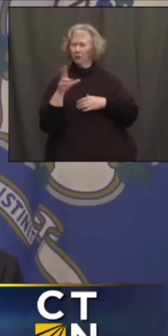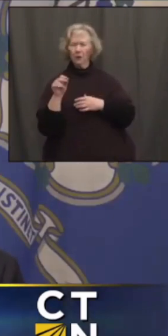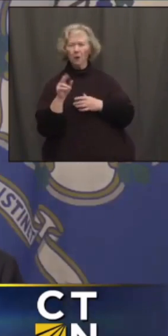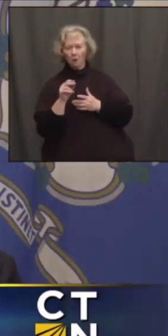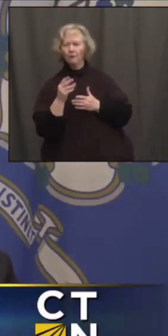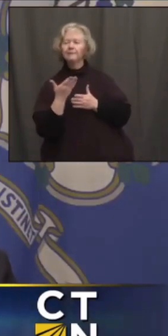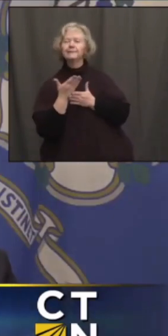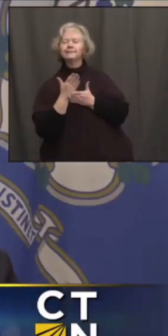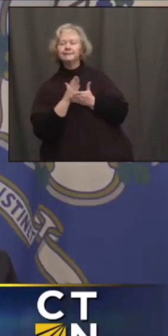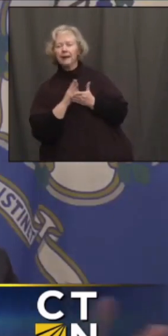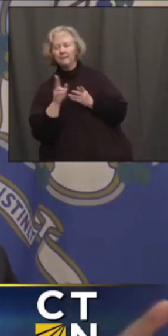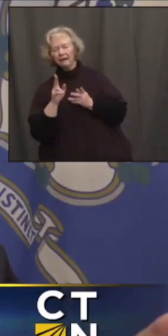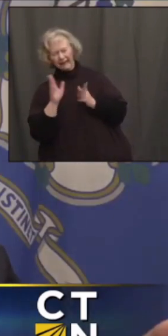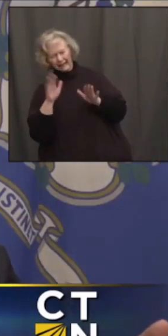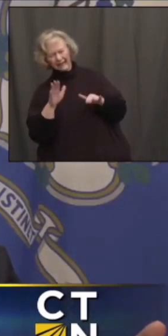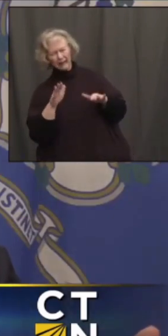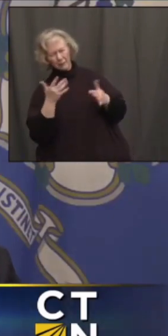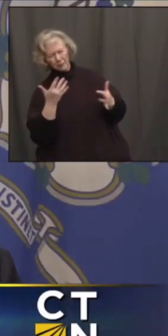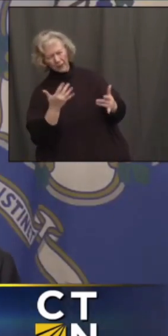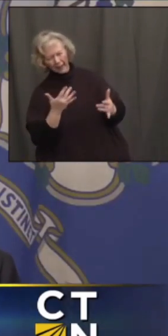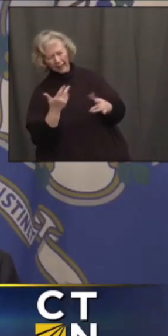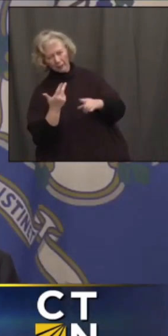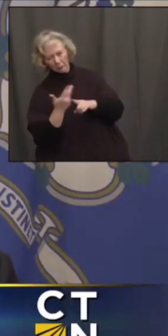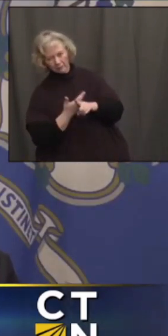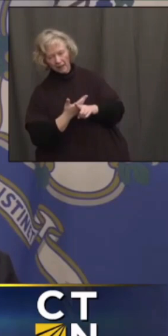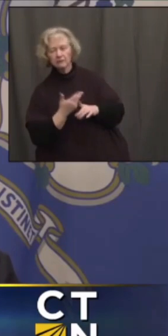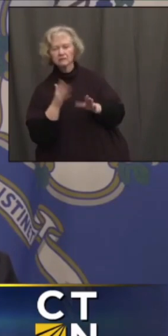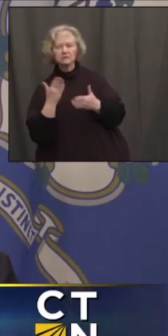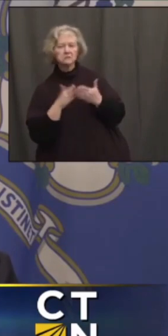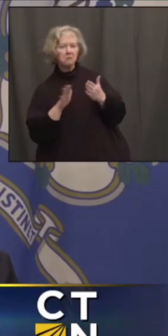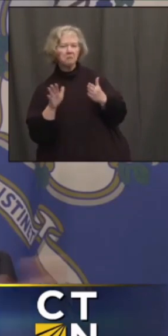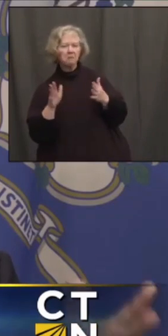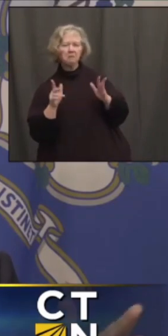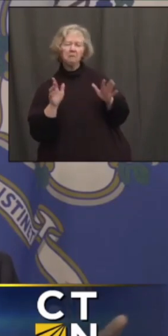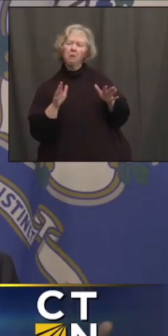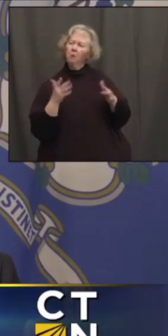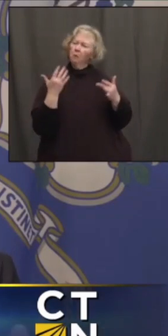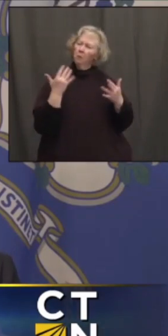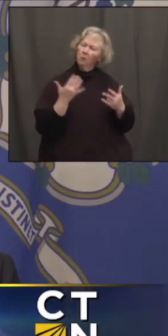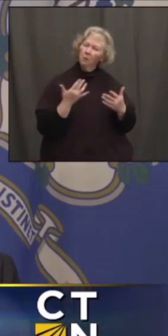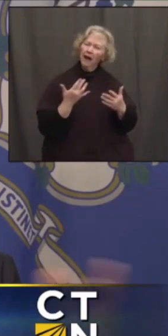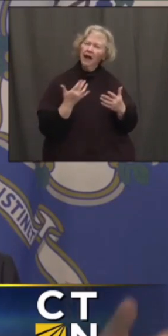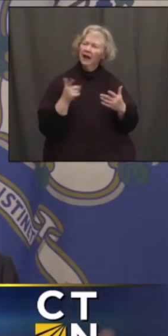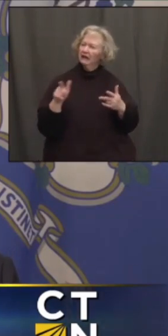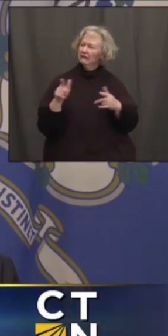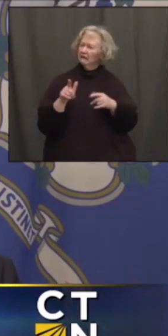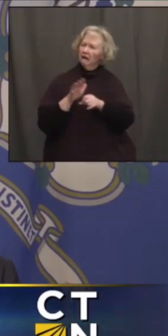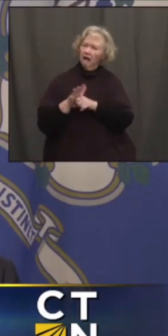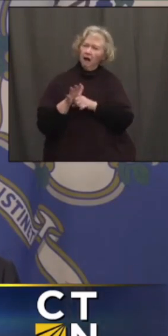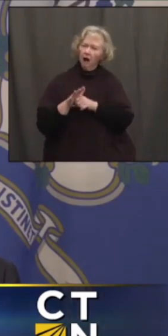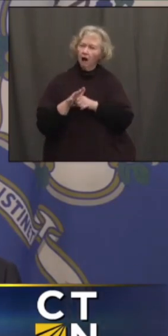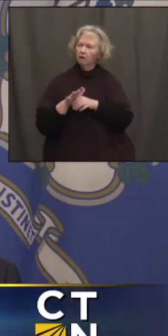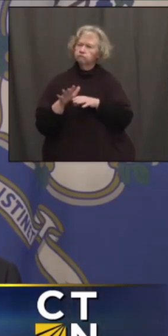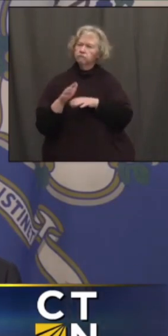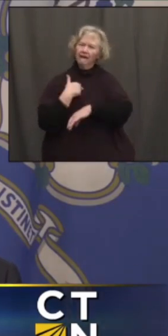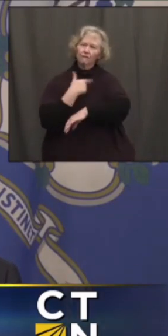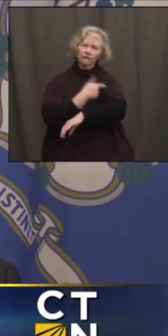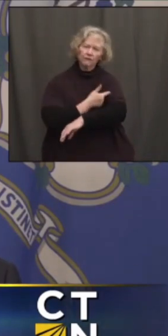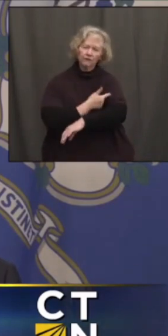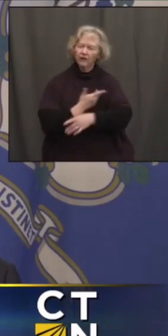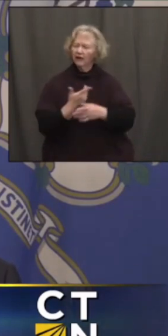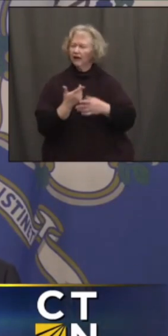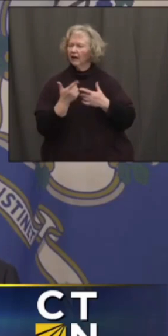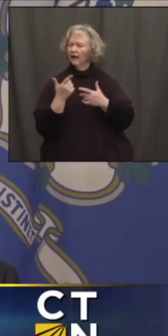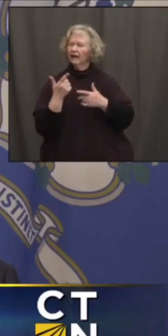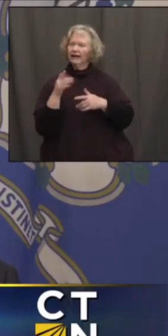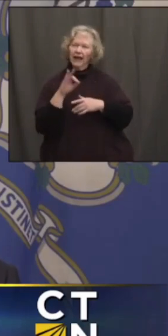some people have, you know, why not wait another three months? Let's wait until we have herd immunity. Let's wait until 90 percent